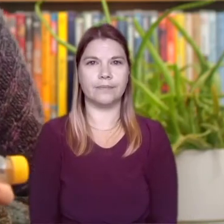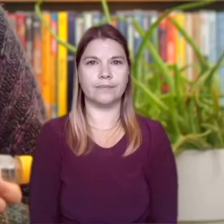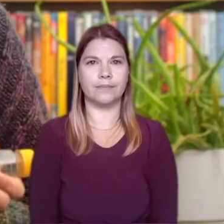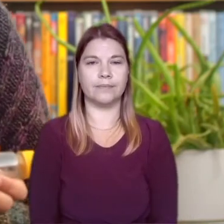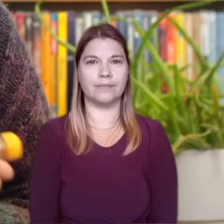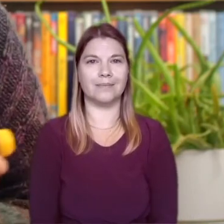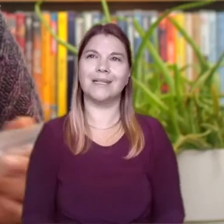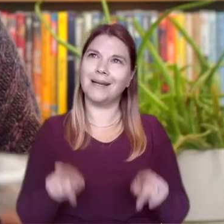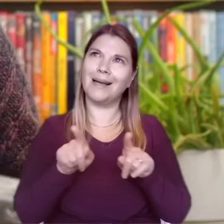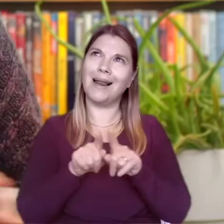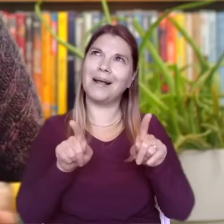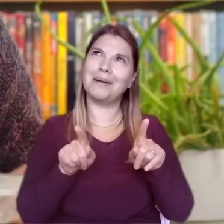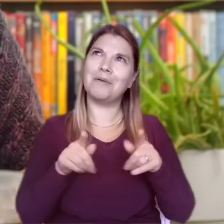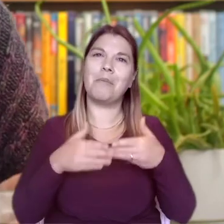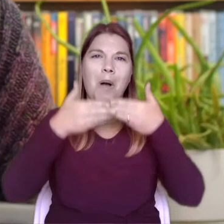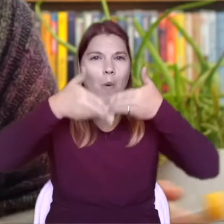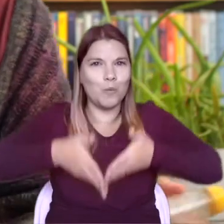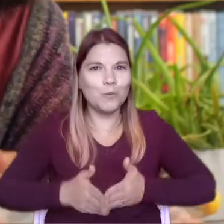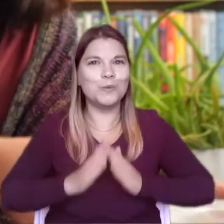it sounds a bit like a boat on the ocean